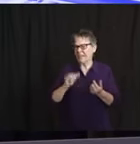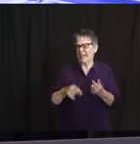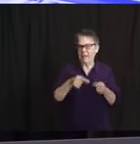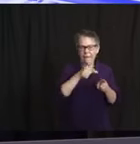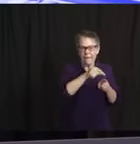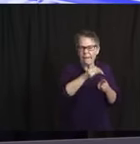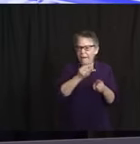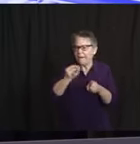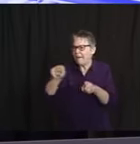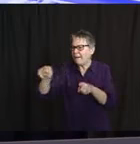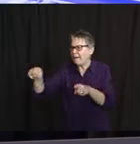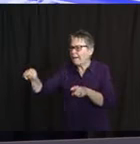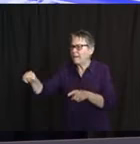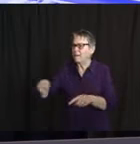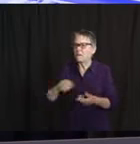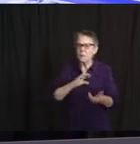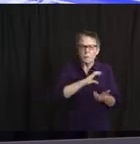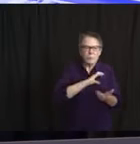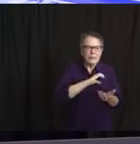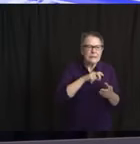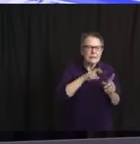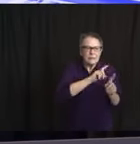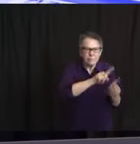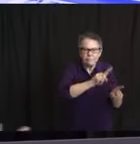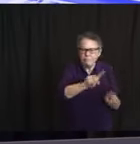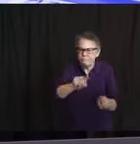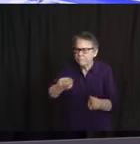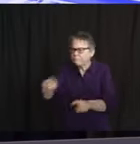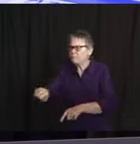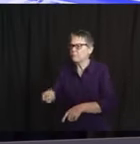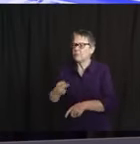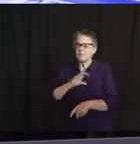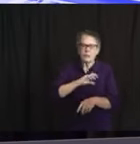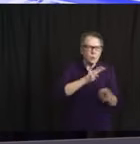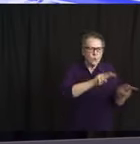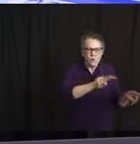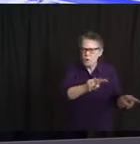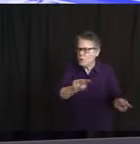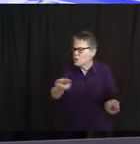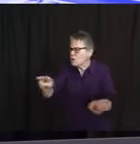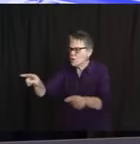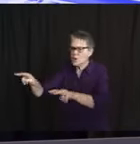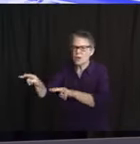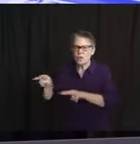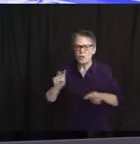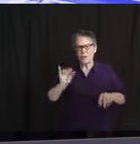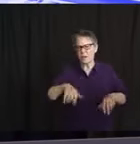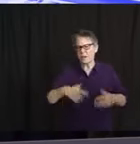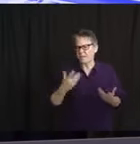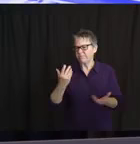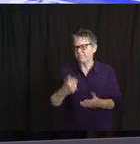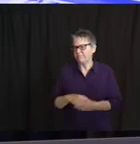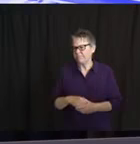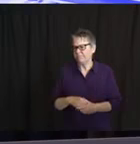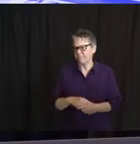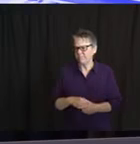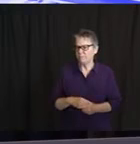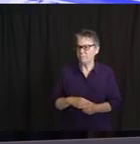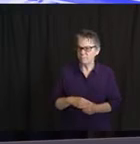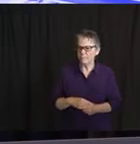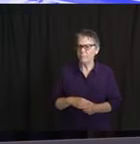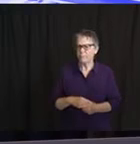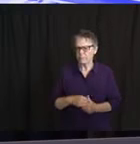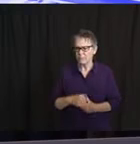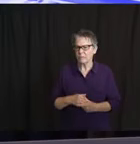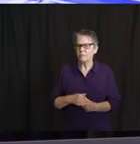just beyond the pandemic, making sure that we don't lose sight and take our eye off of the other balls. So Craig Carpenito